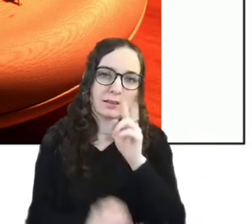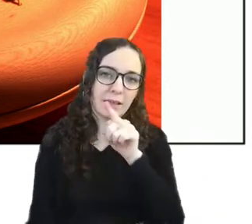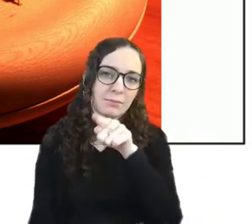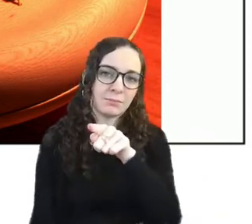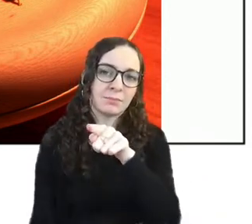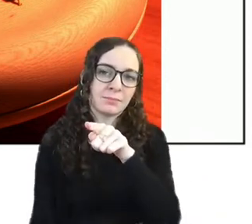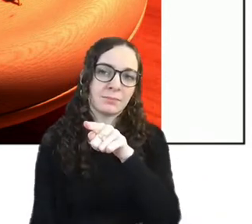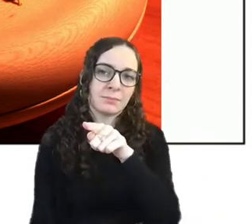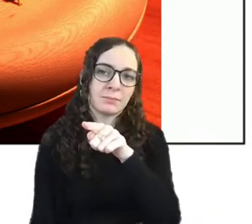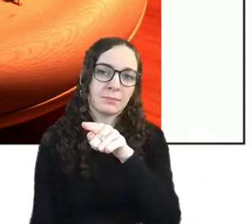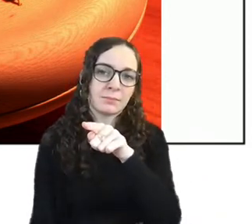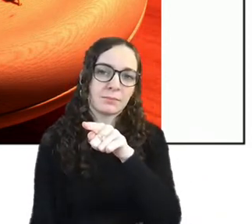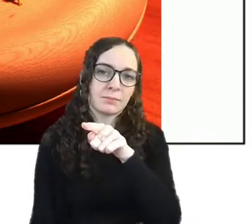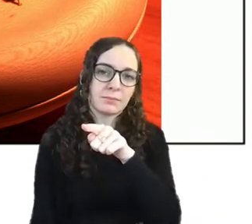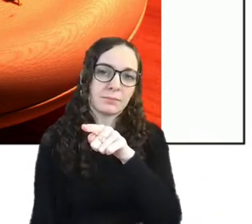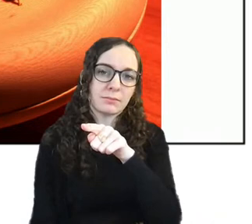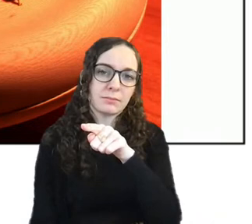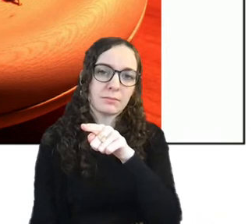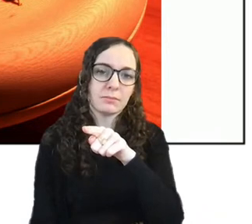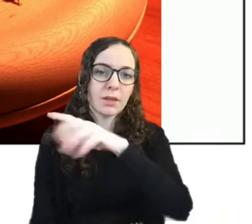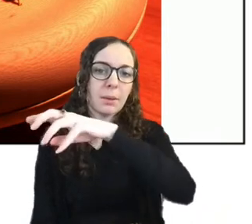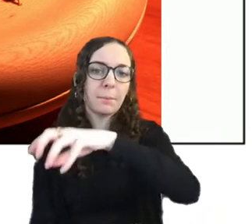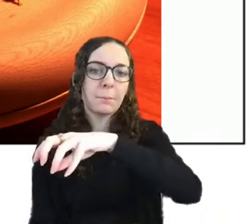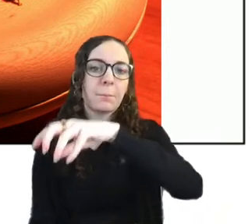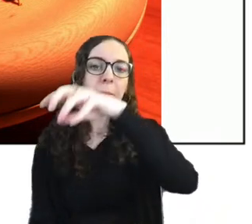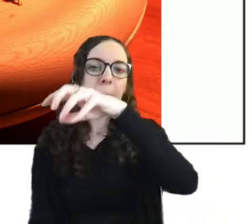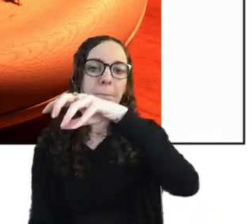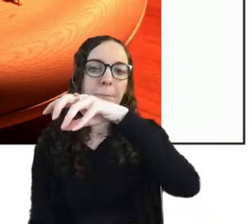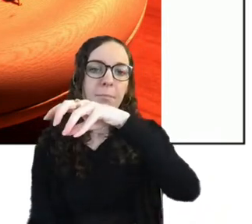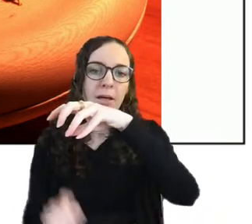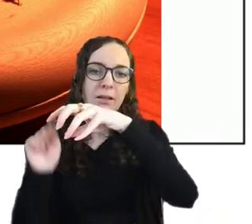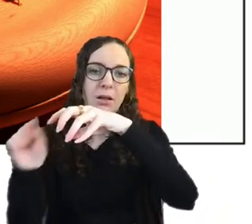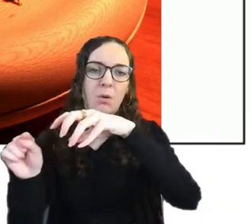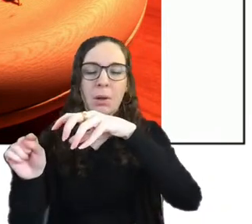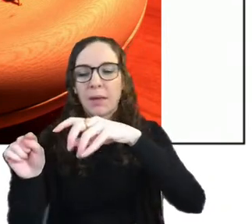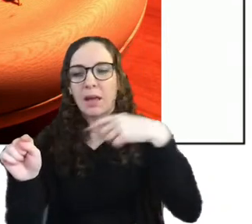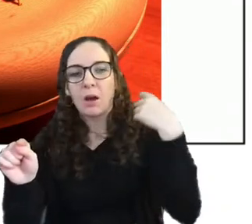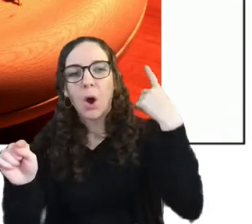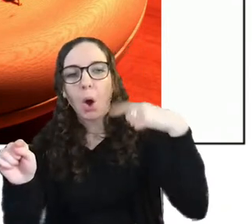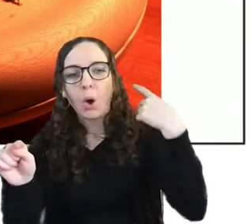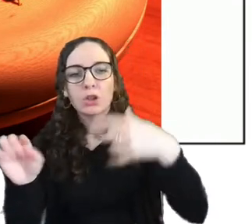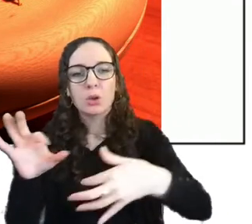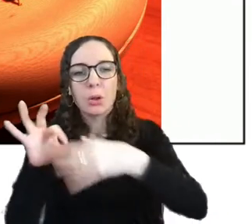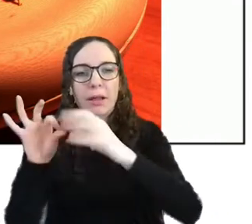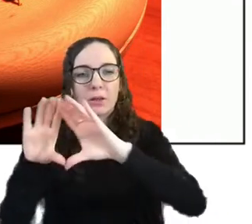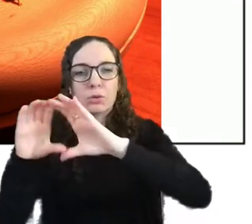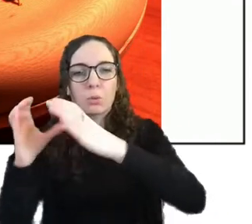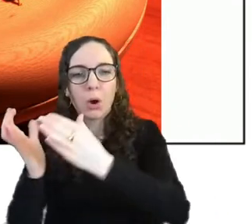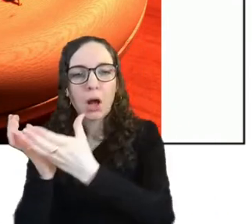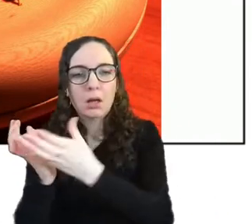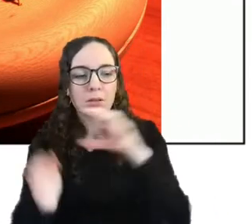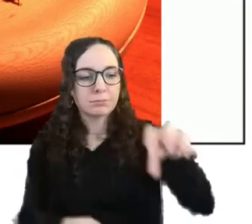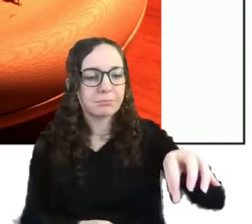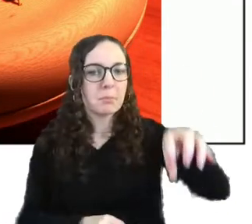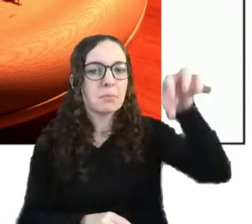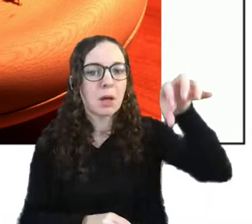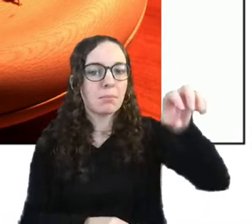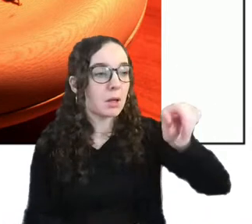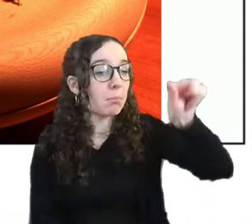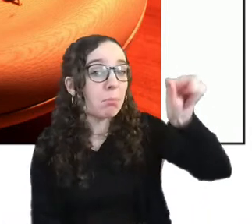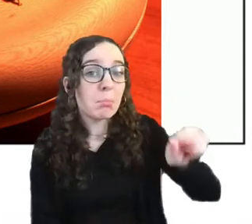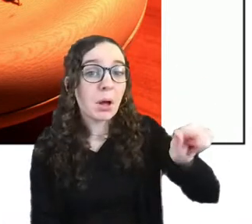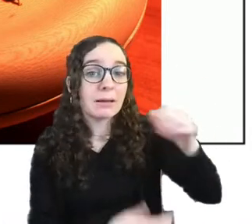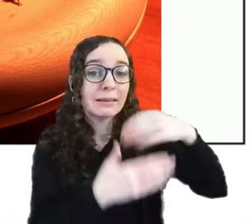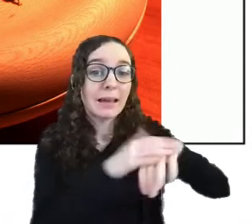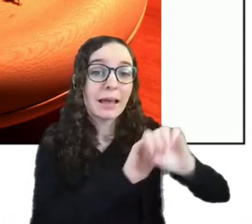a piece of audio about the world this would be about a person this would be about an event in your life and thinking about